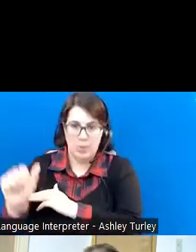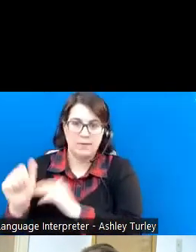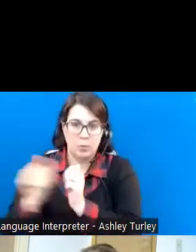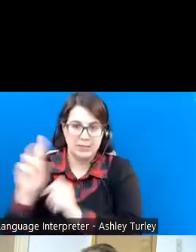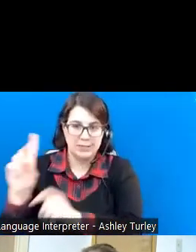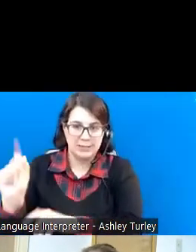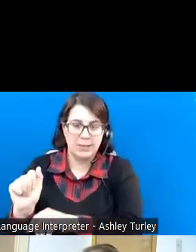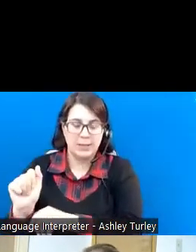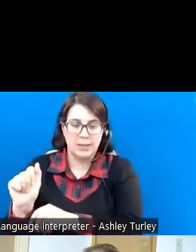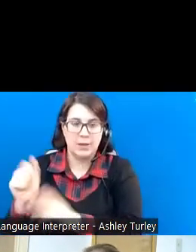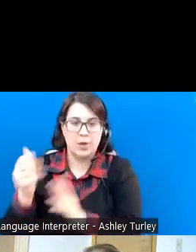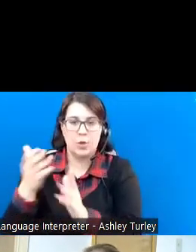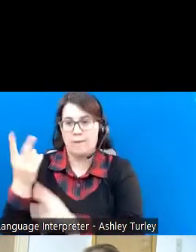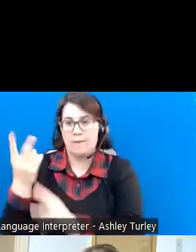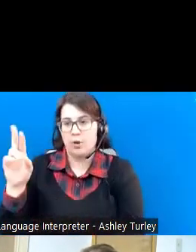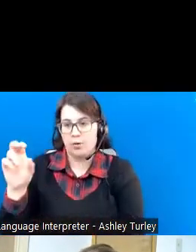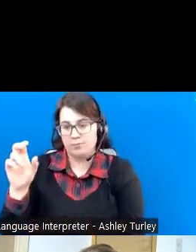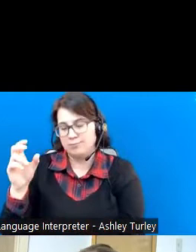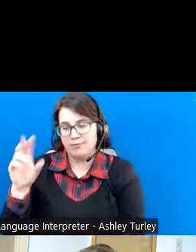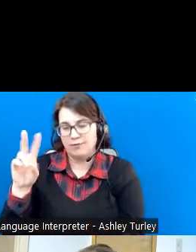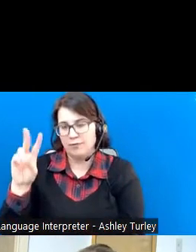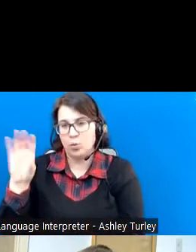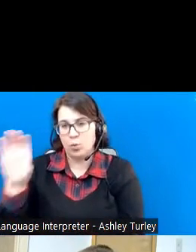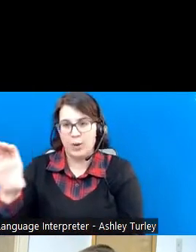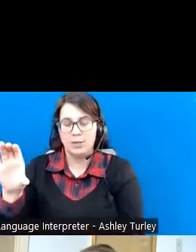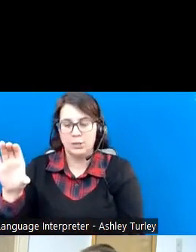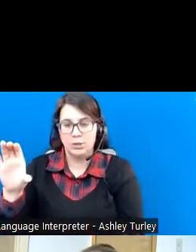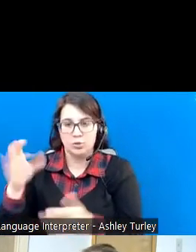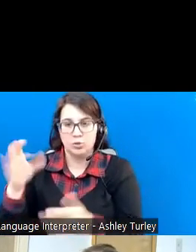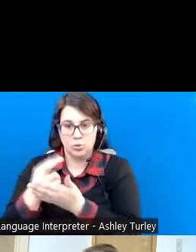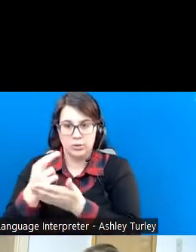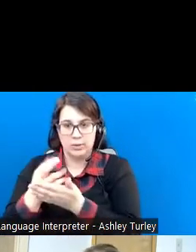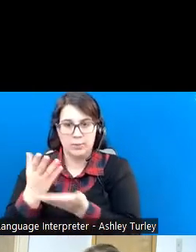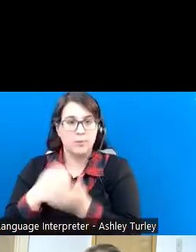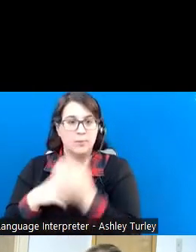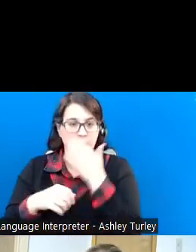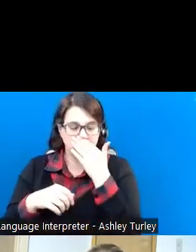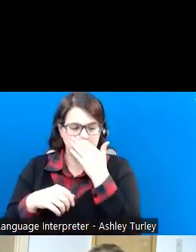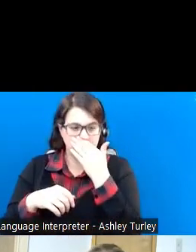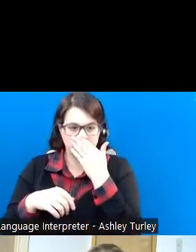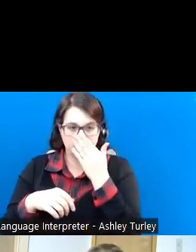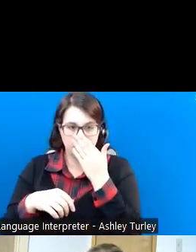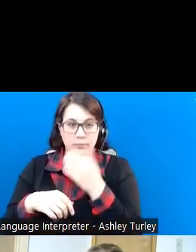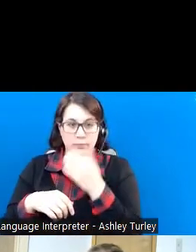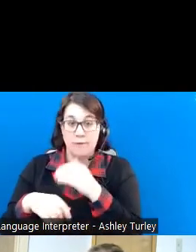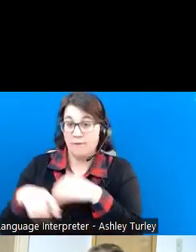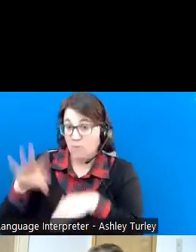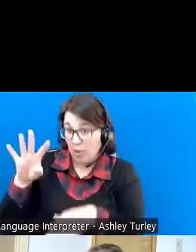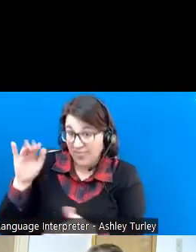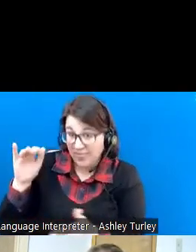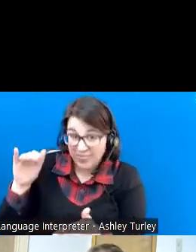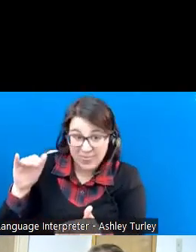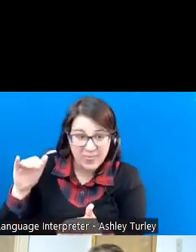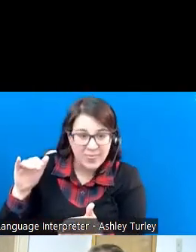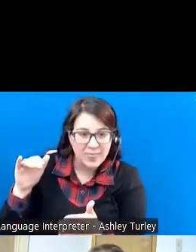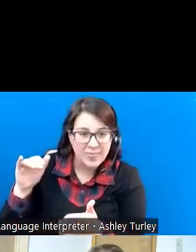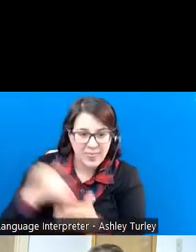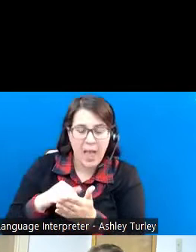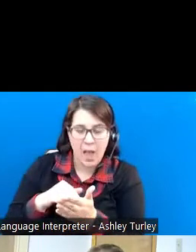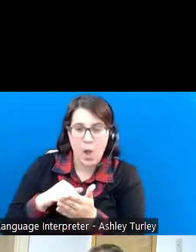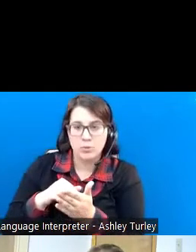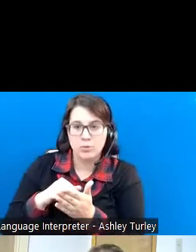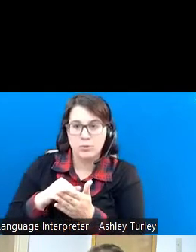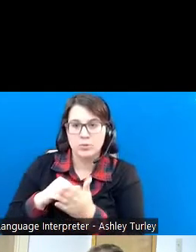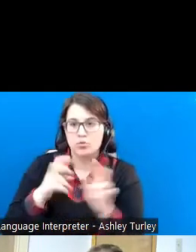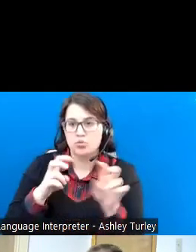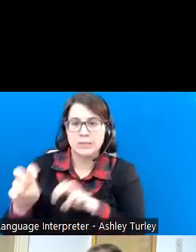through our vocational rehab program. Over 4,000 of those individuals were transitioned-aged youth. And Jen mentioned, you know, how important it